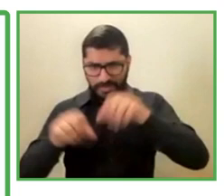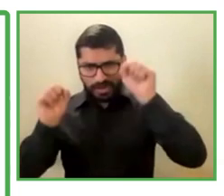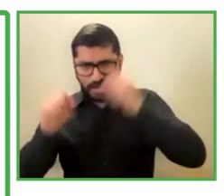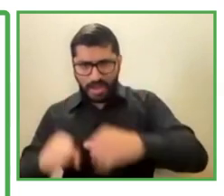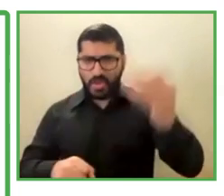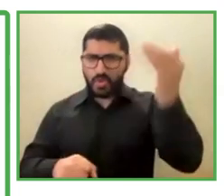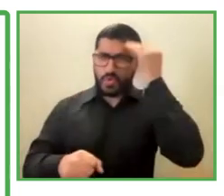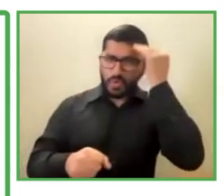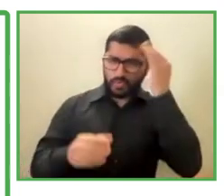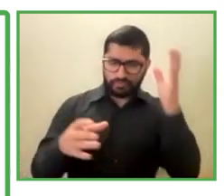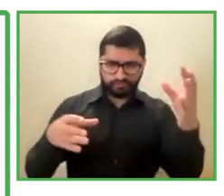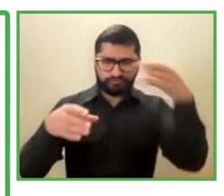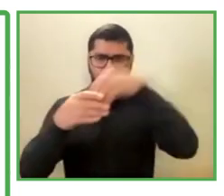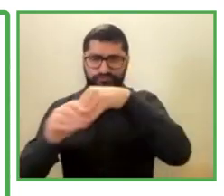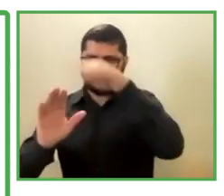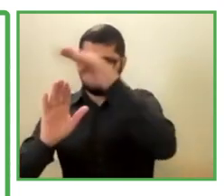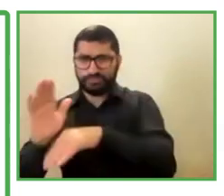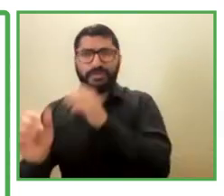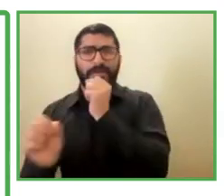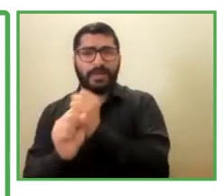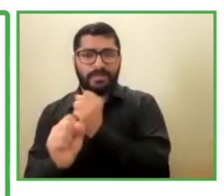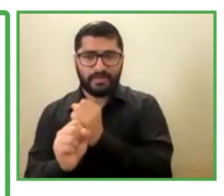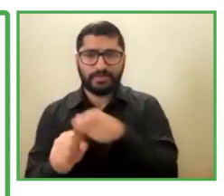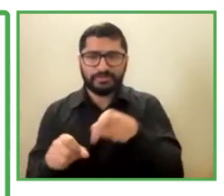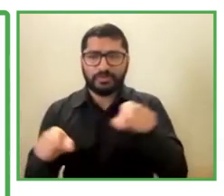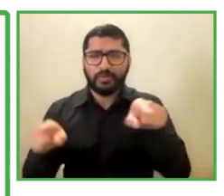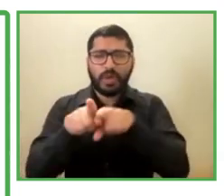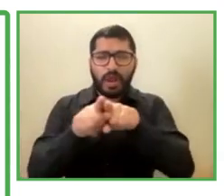This was very important for us.